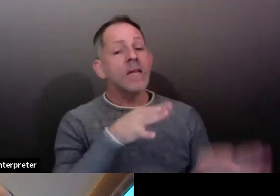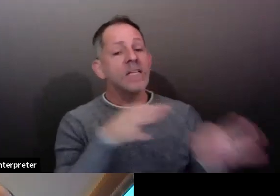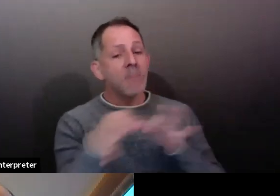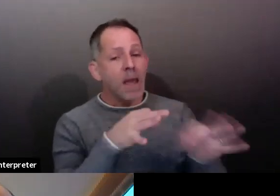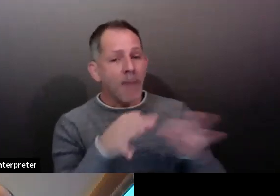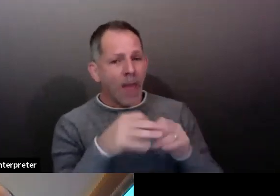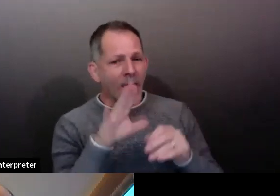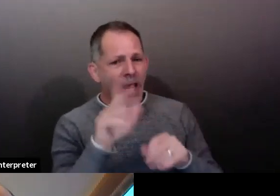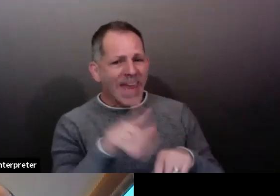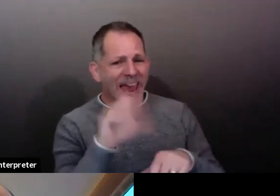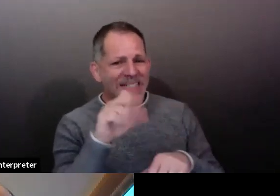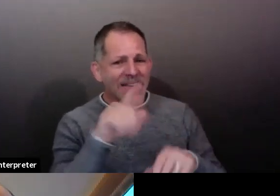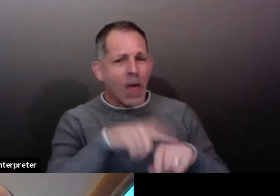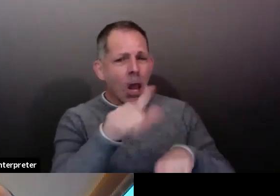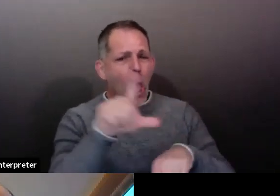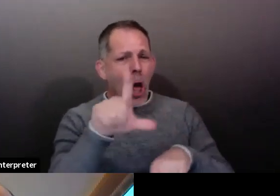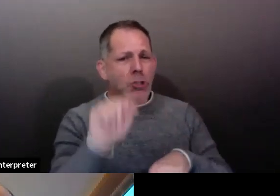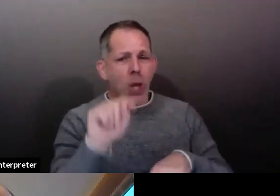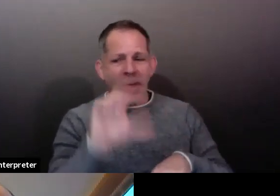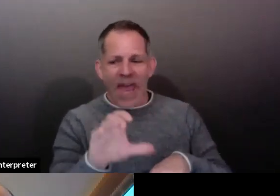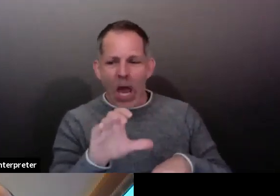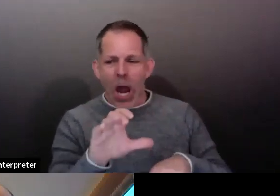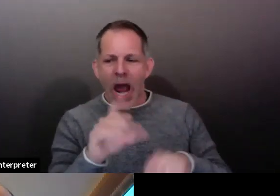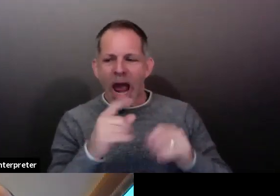contact, social gatherings, or at home?